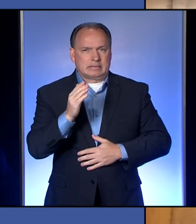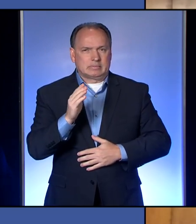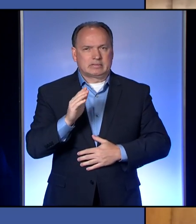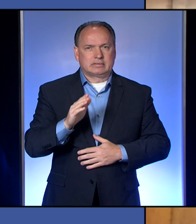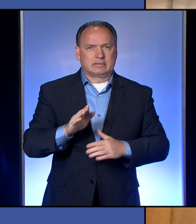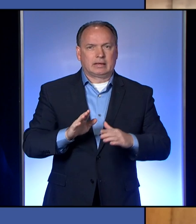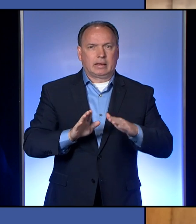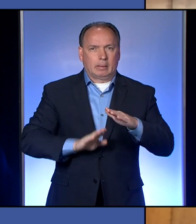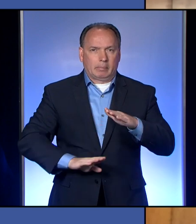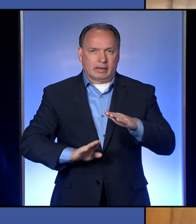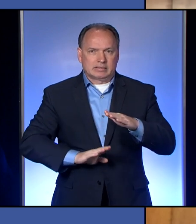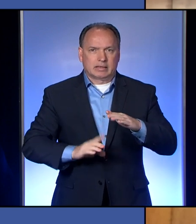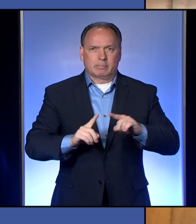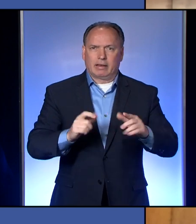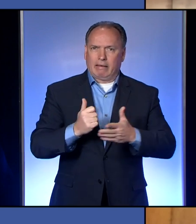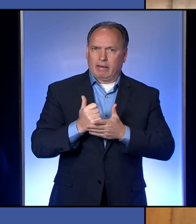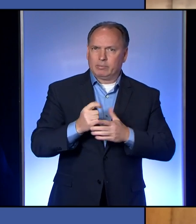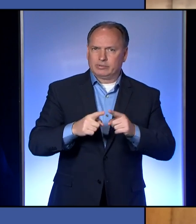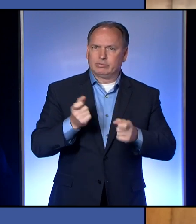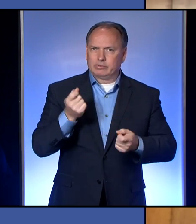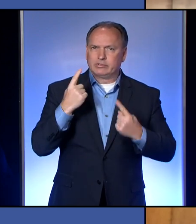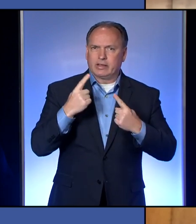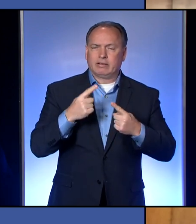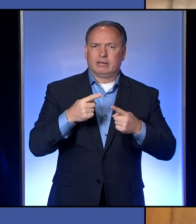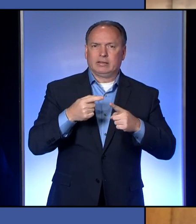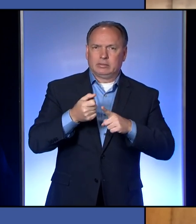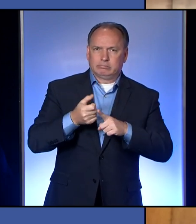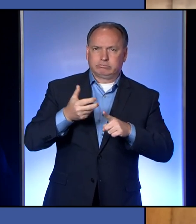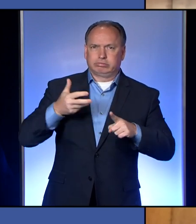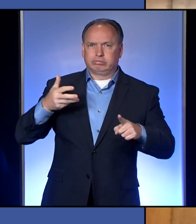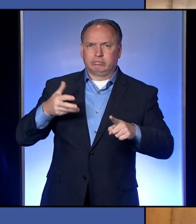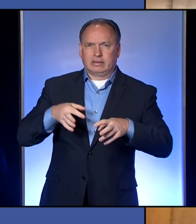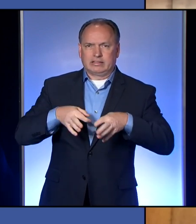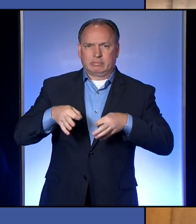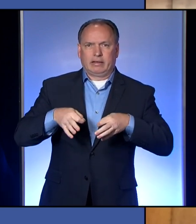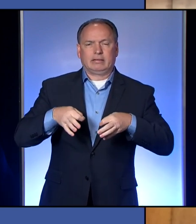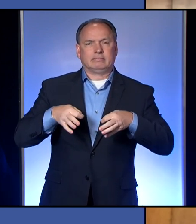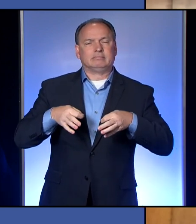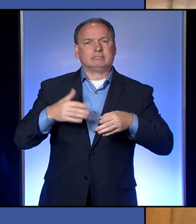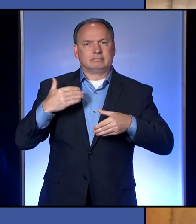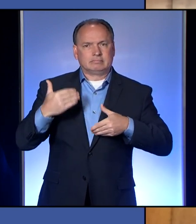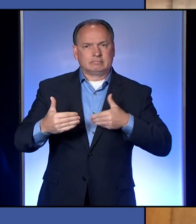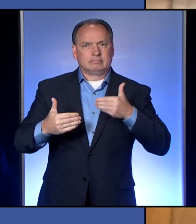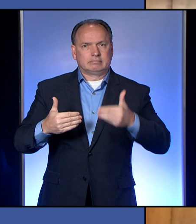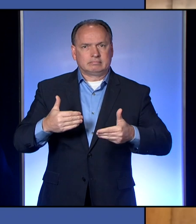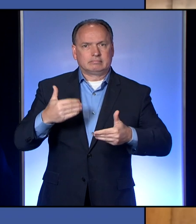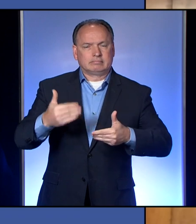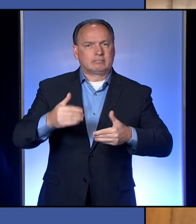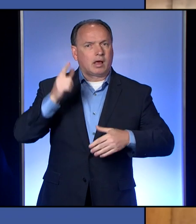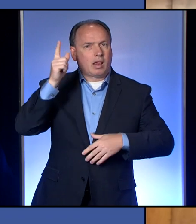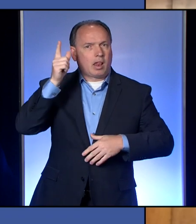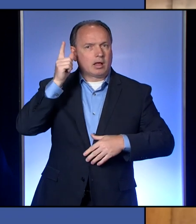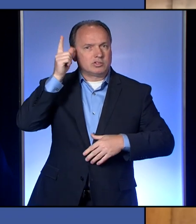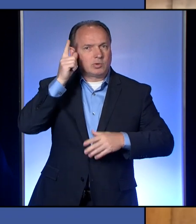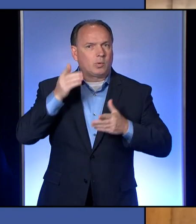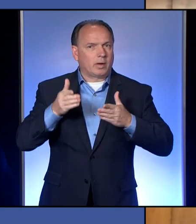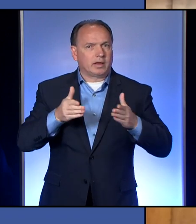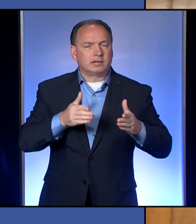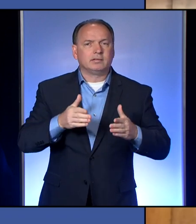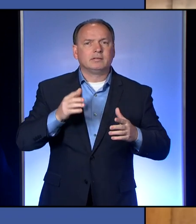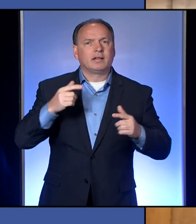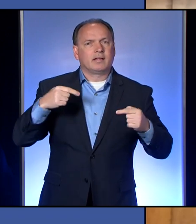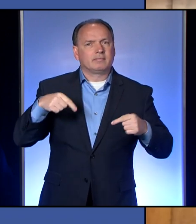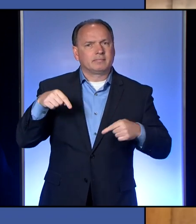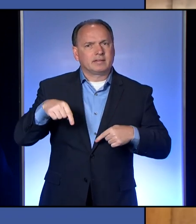to start at the beginning and explain things in a logical way. This is a respiratory virus and